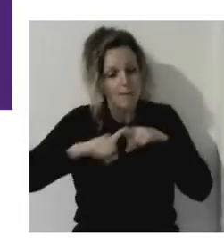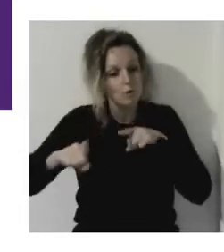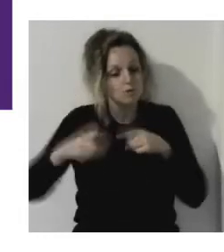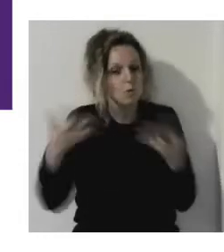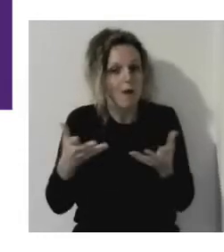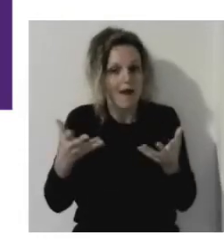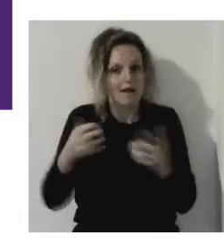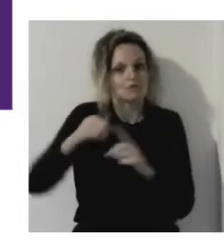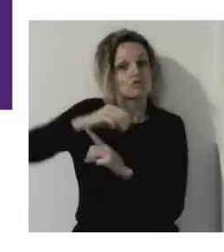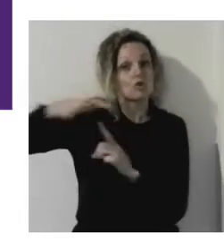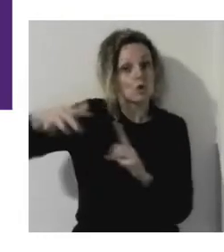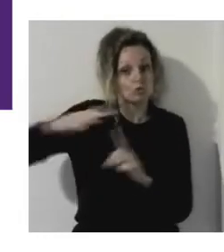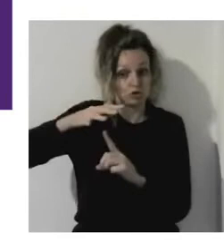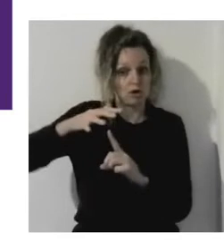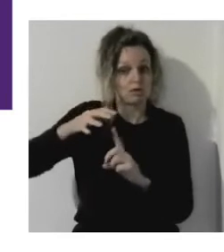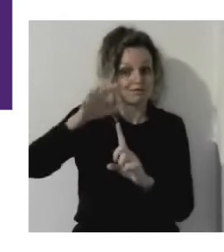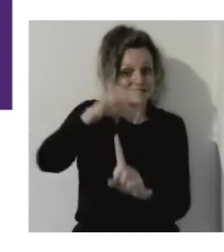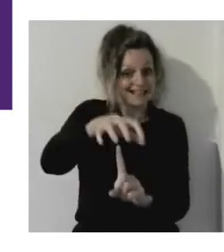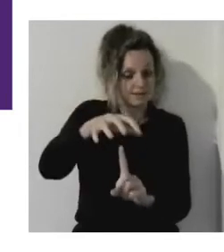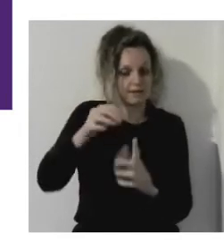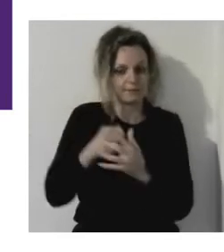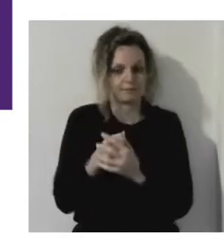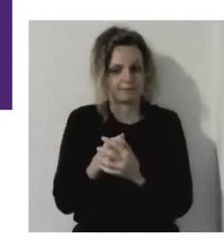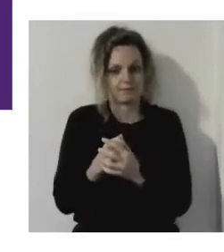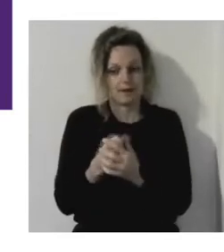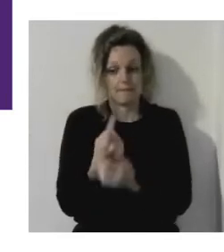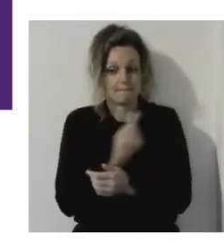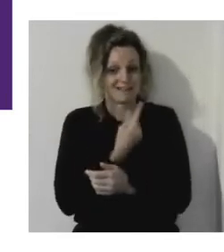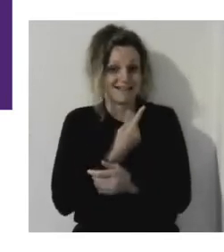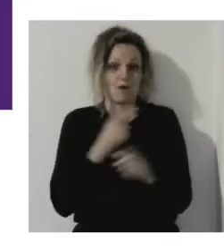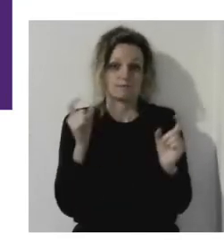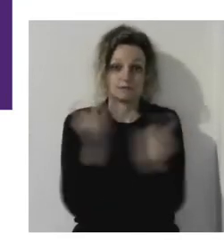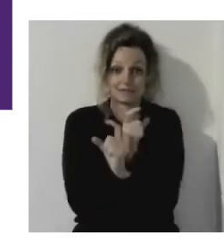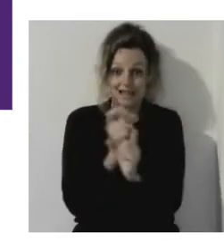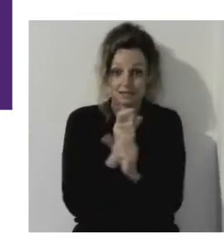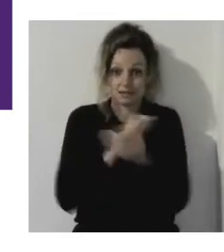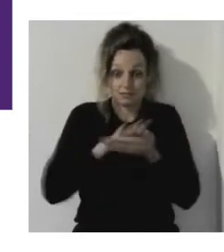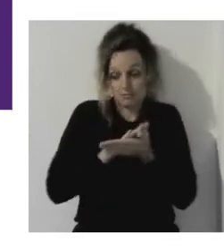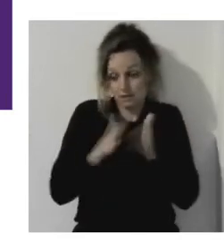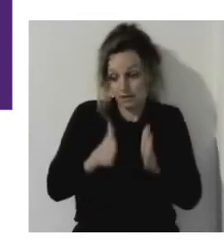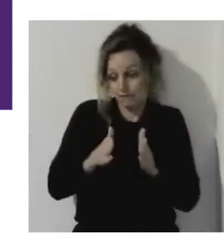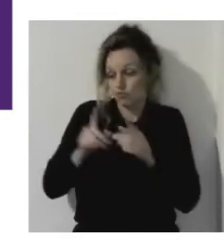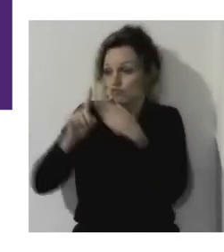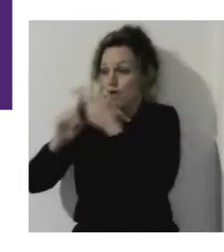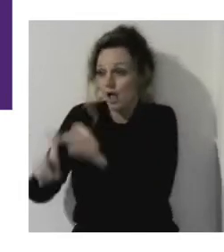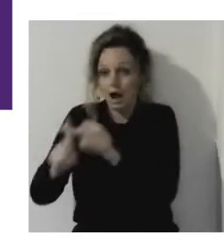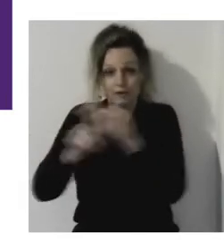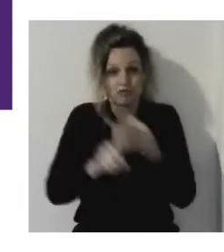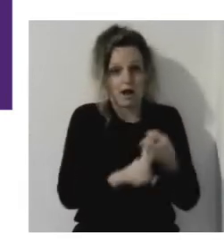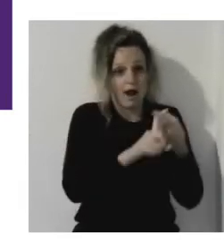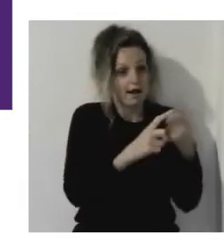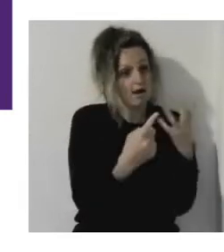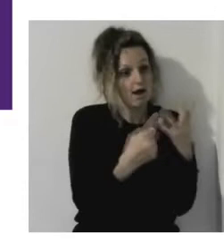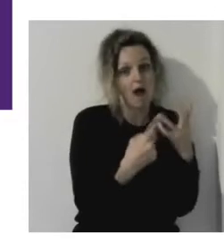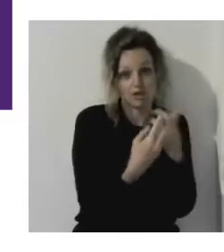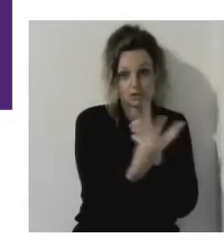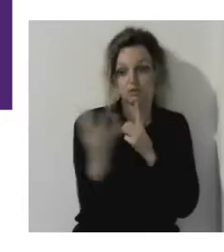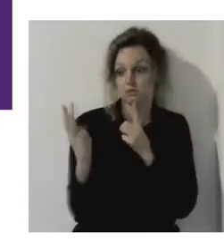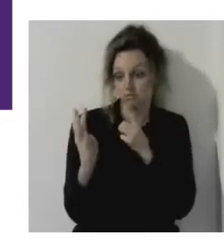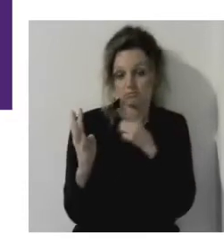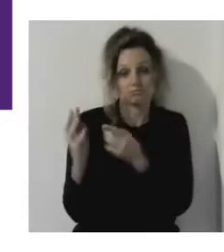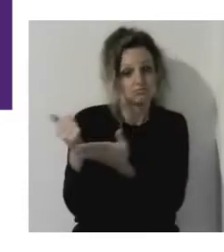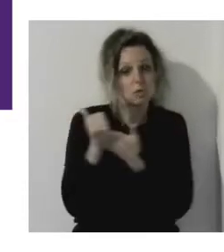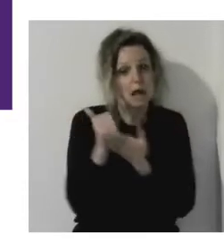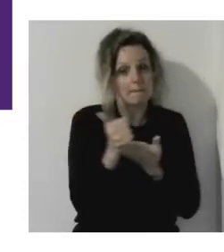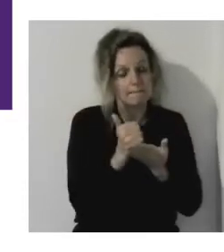on other people to achieve what I want to achieve. But at the same time, I have some special things I can give them. So for me, it was this idea of creating